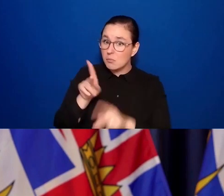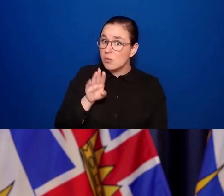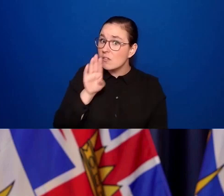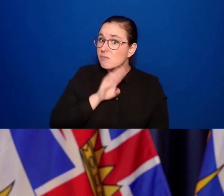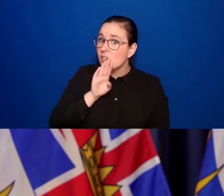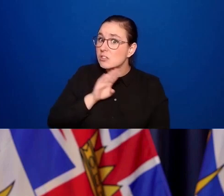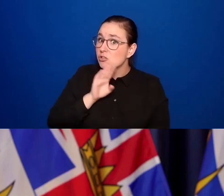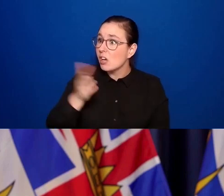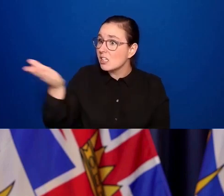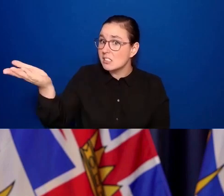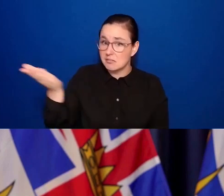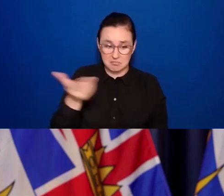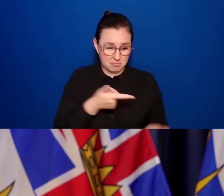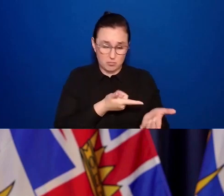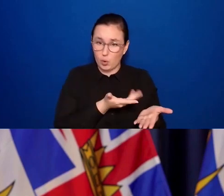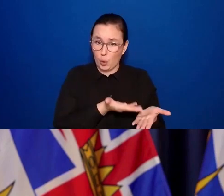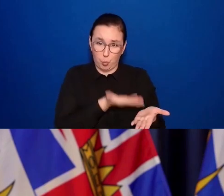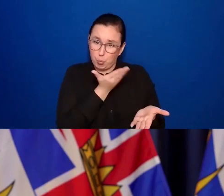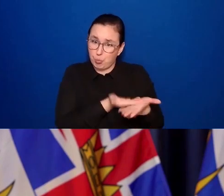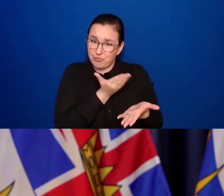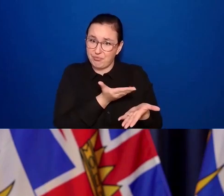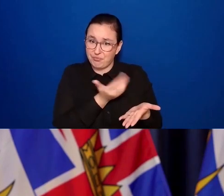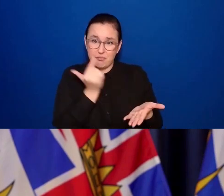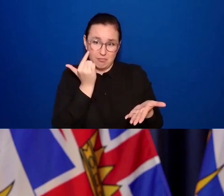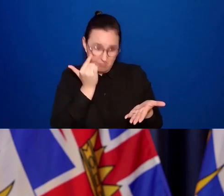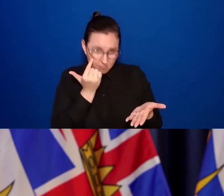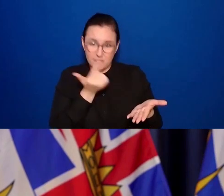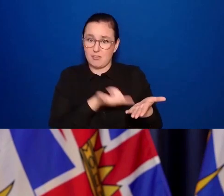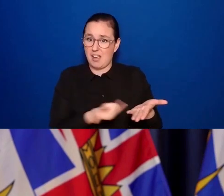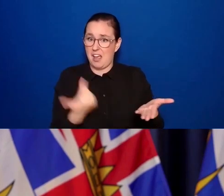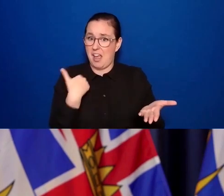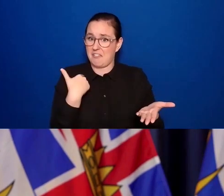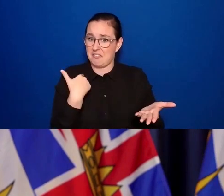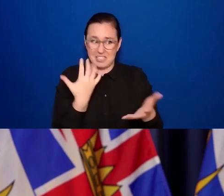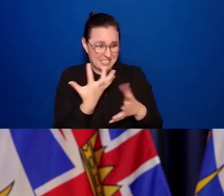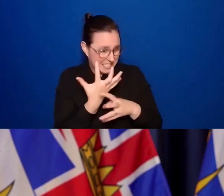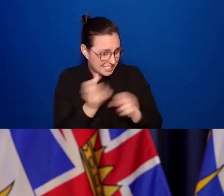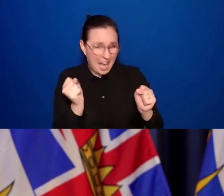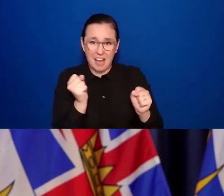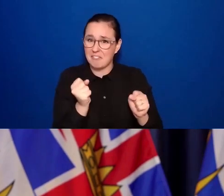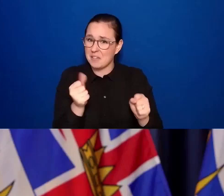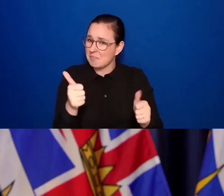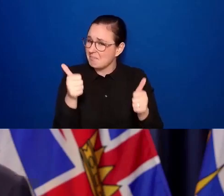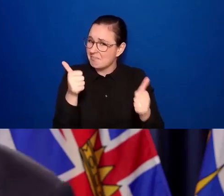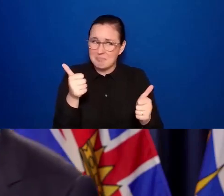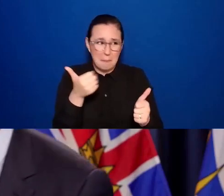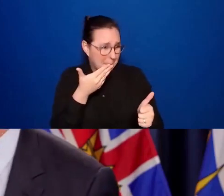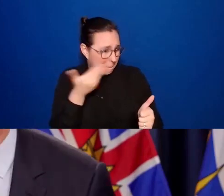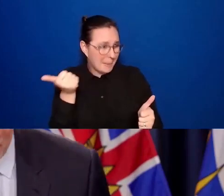clear that the safest and most effective way for you to care for yourself and your family is to get vaccinated.